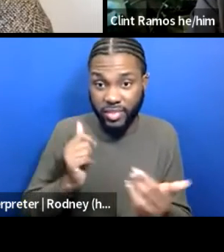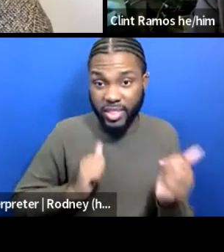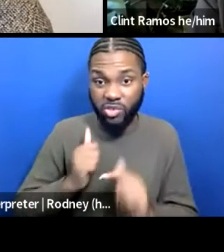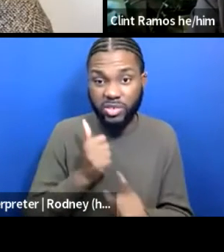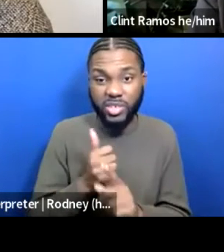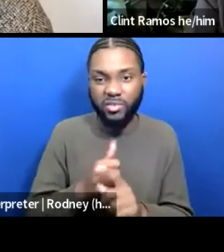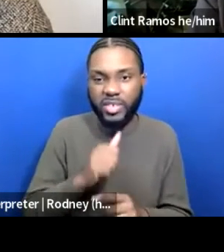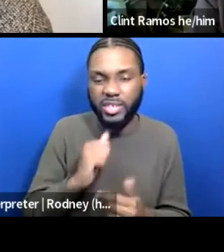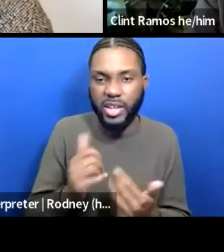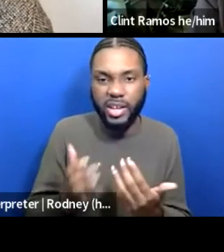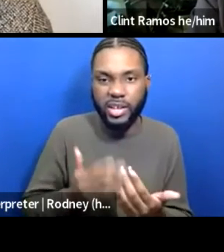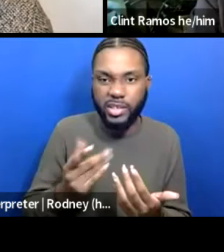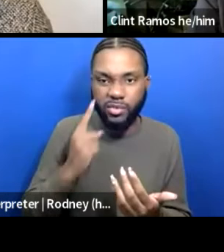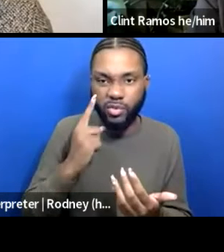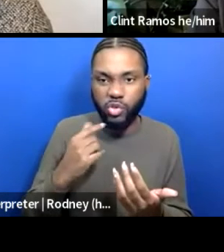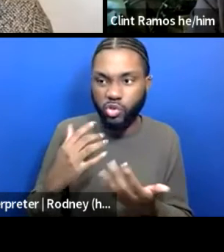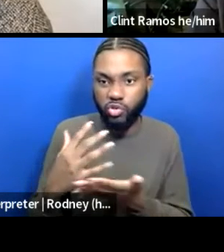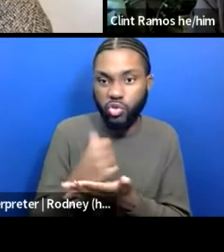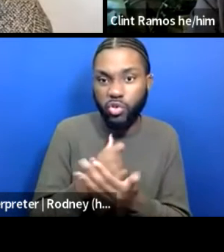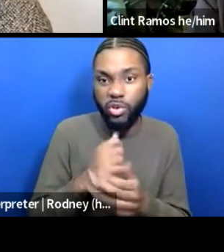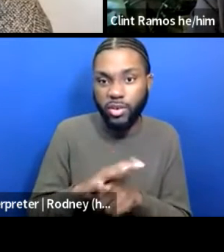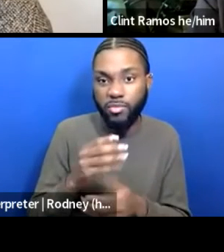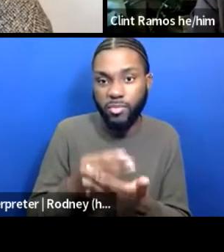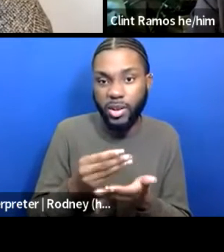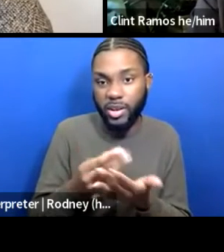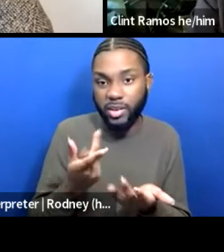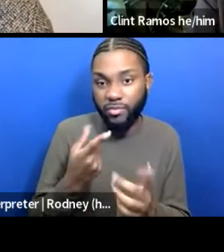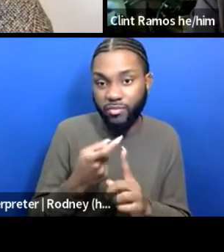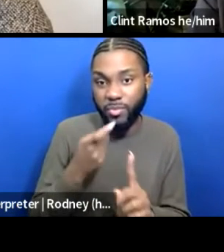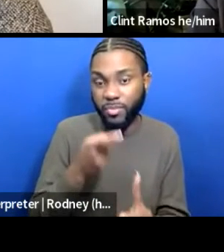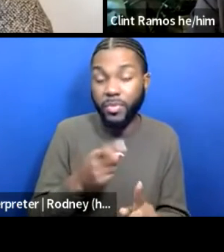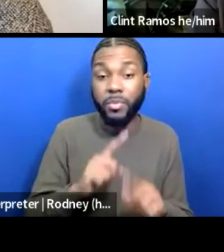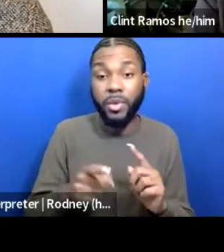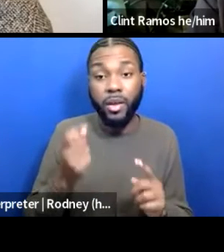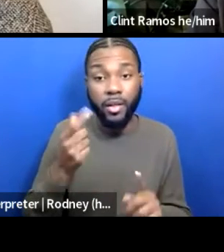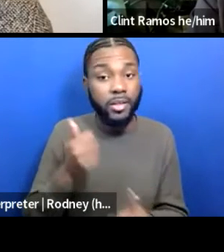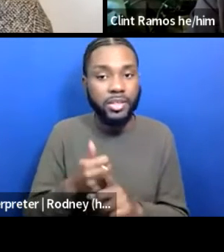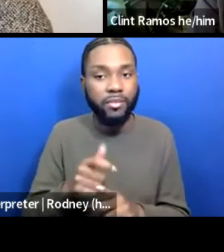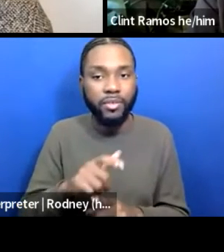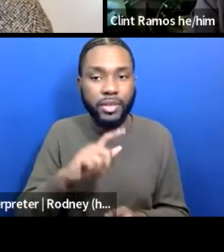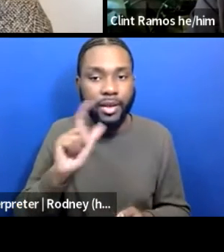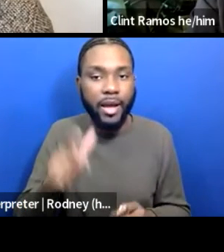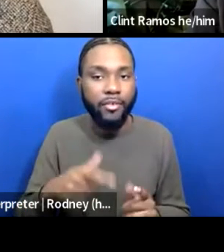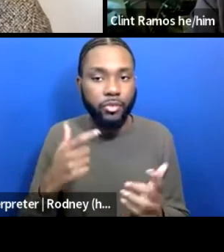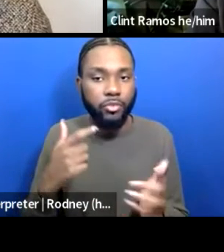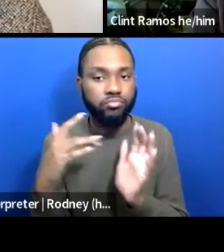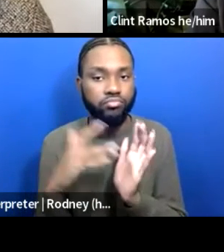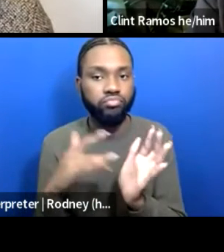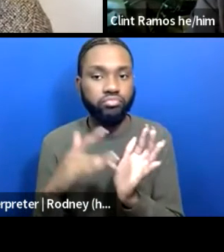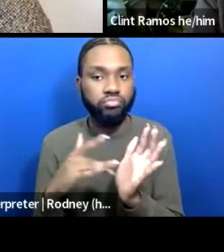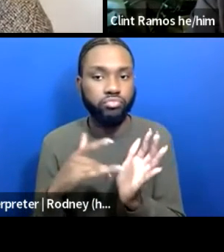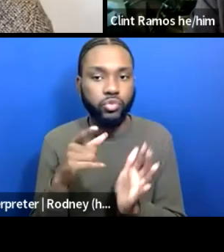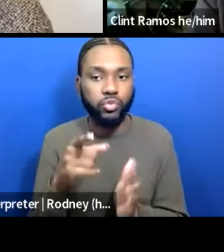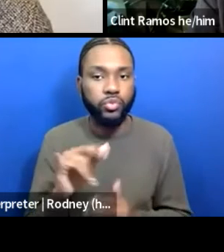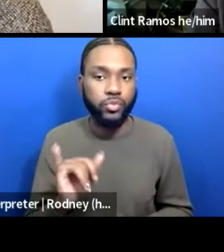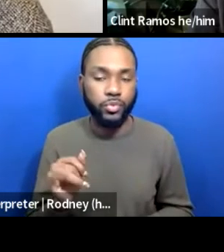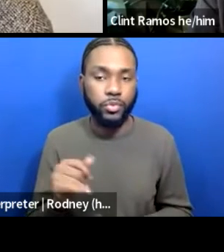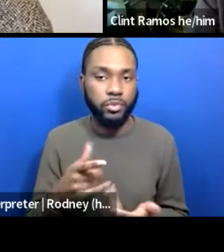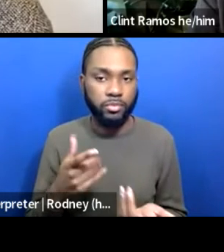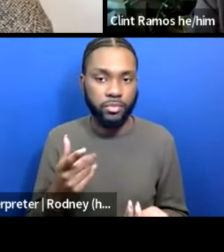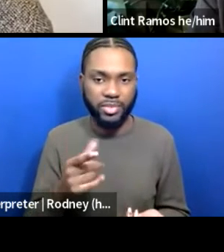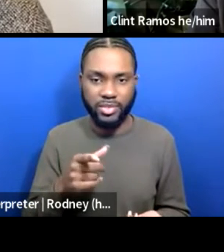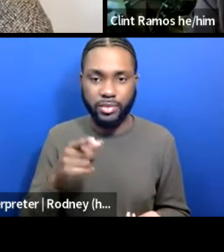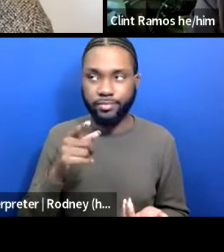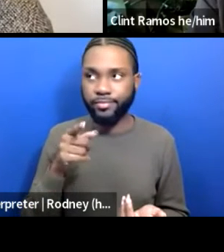easy thing to make a living in, you know, from its basis thing. But it doesn't, it does not have to be exploitative. It does not have to